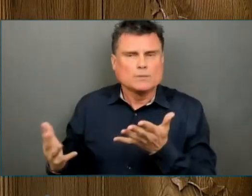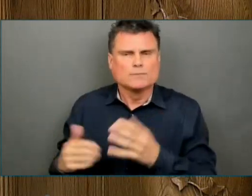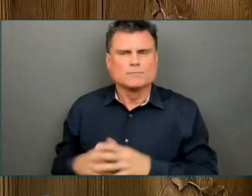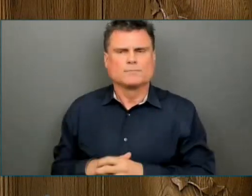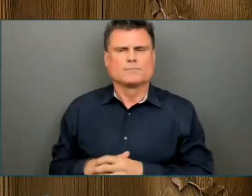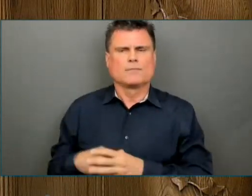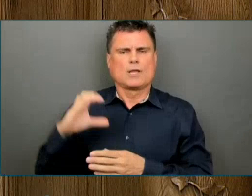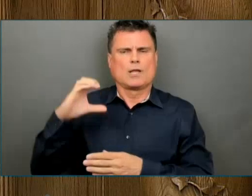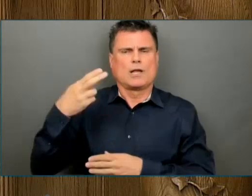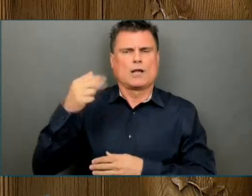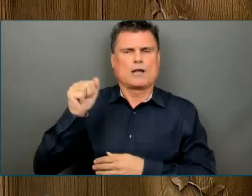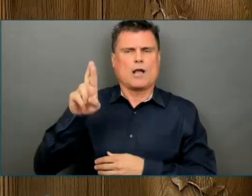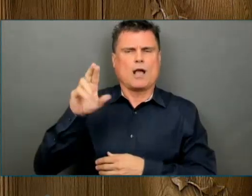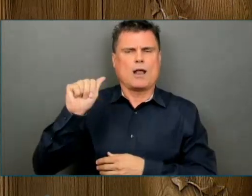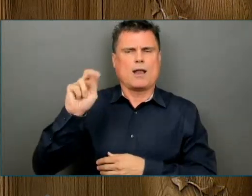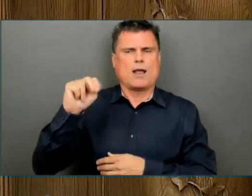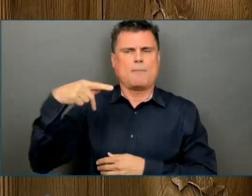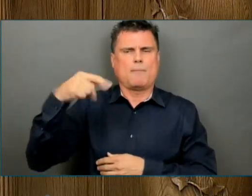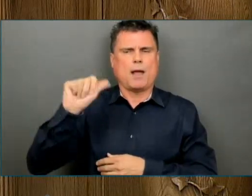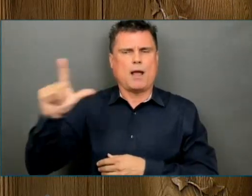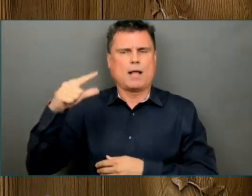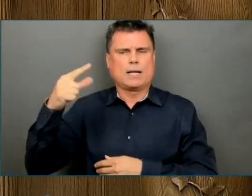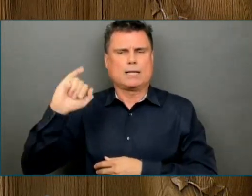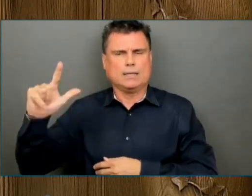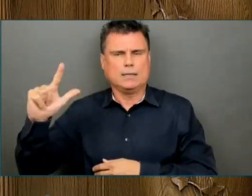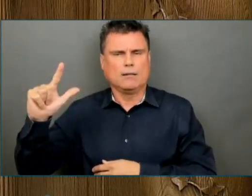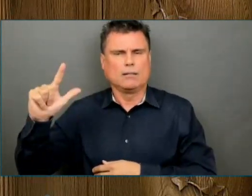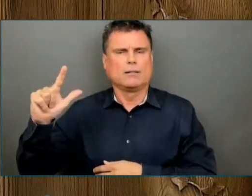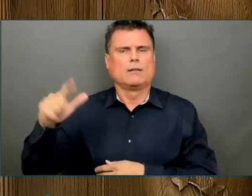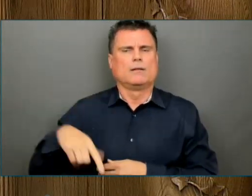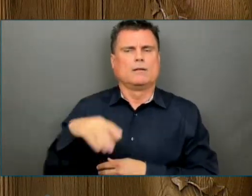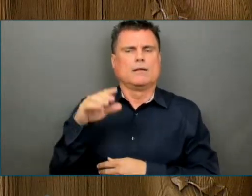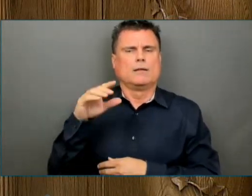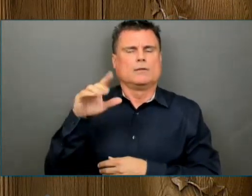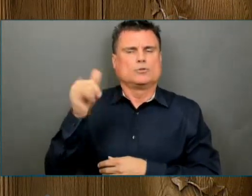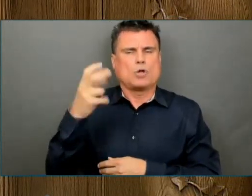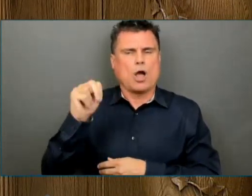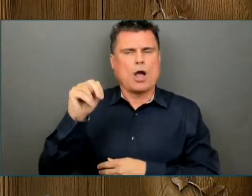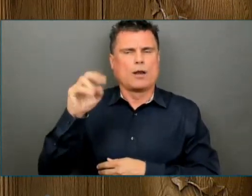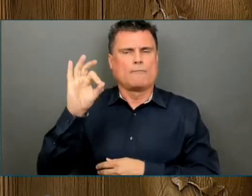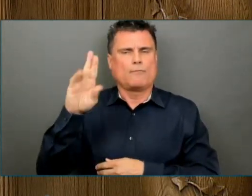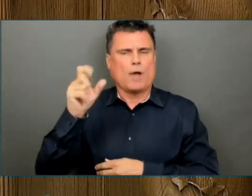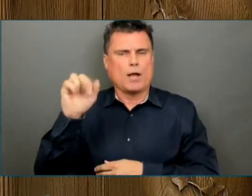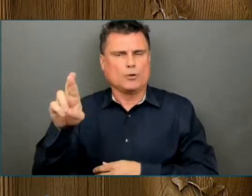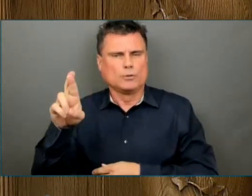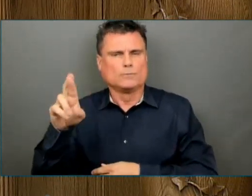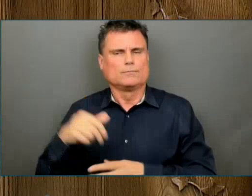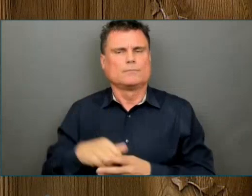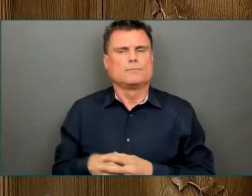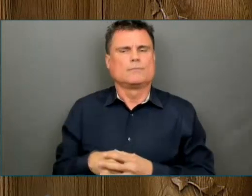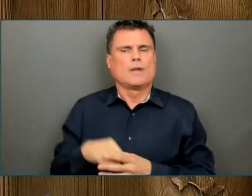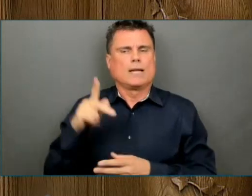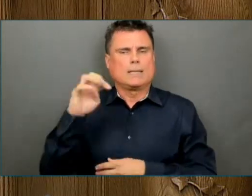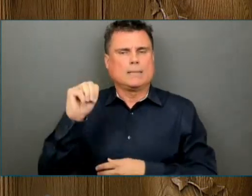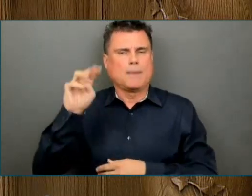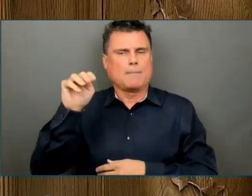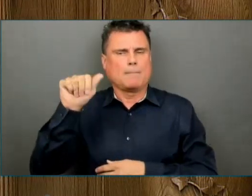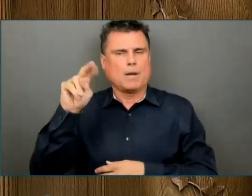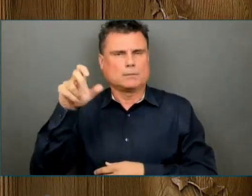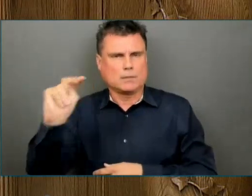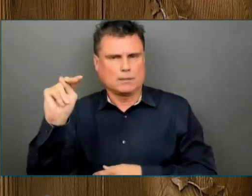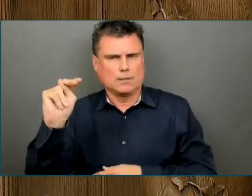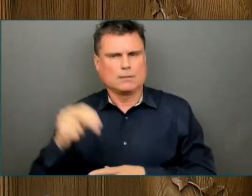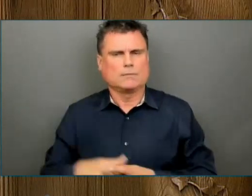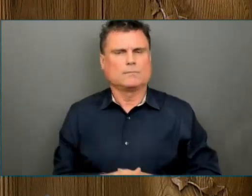youth homelessness advocate Catherine McParland, and veteran and founder of the Chinese Canadian Military